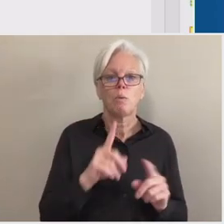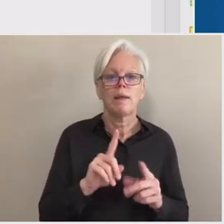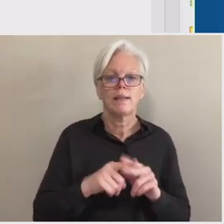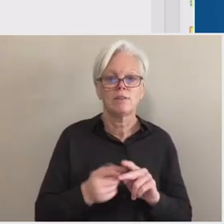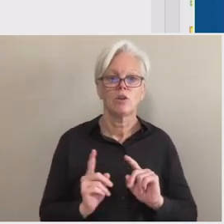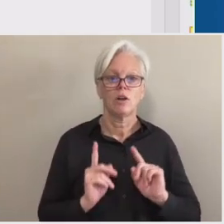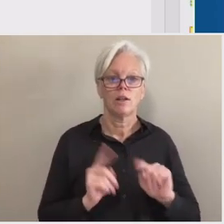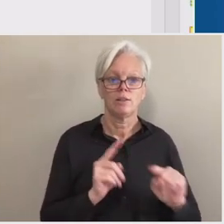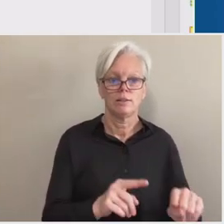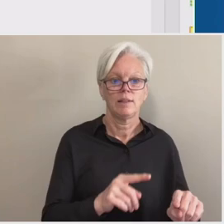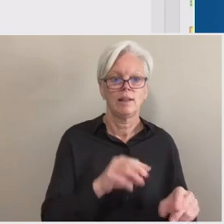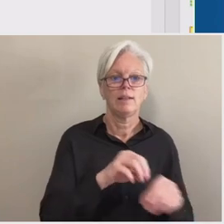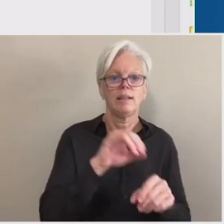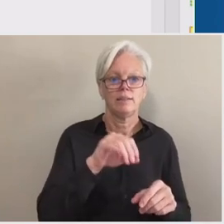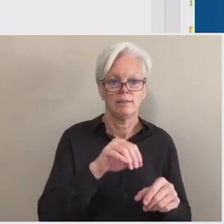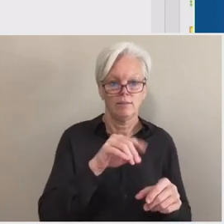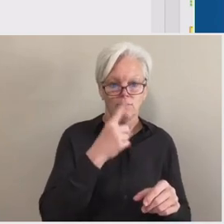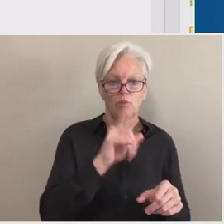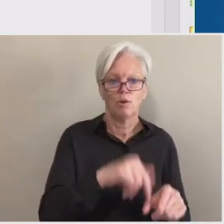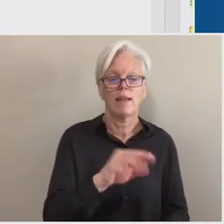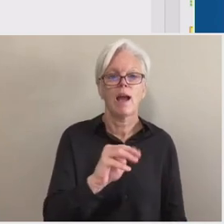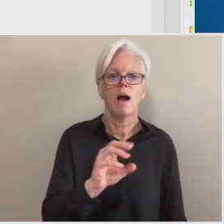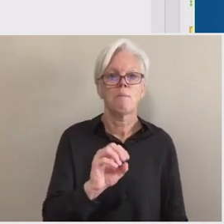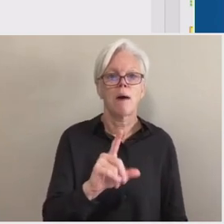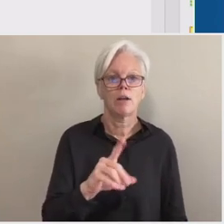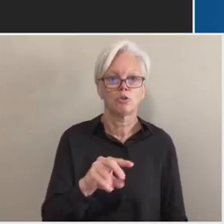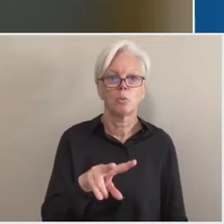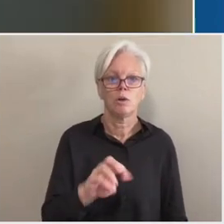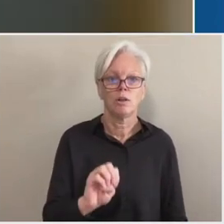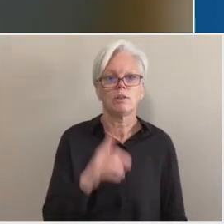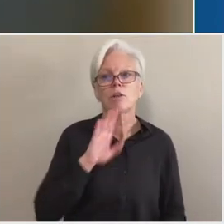module. And I'll open it up for comment.